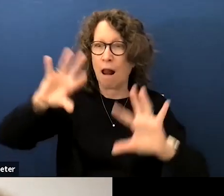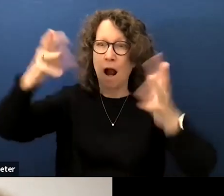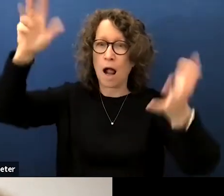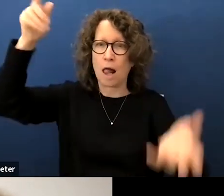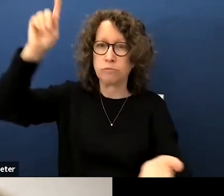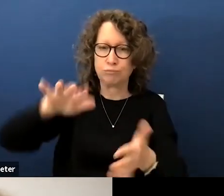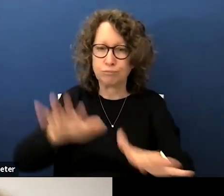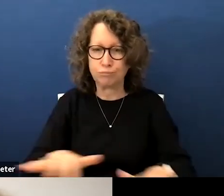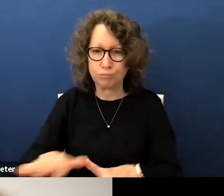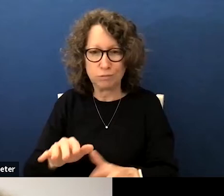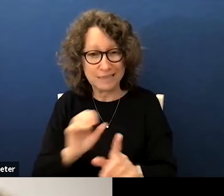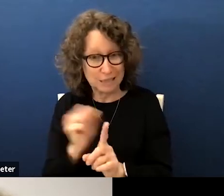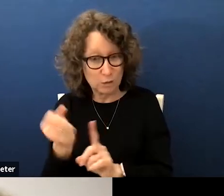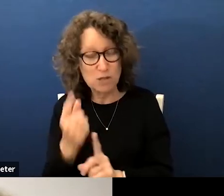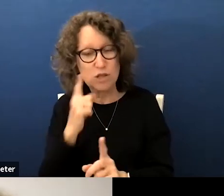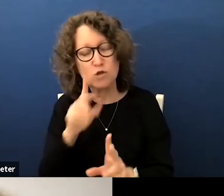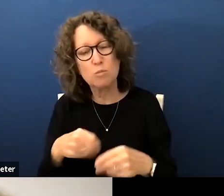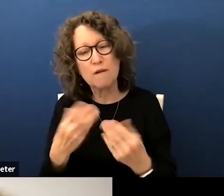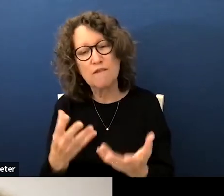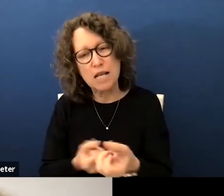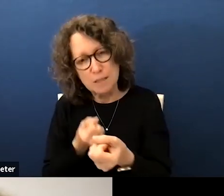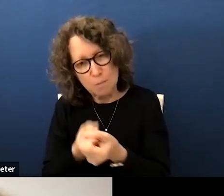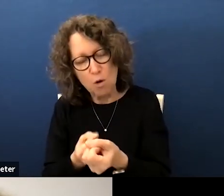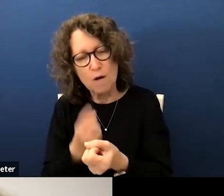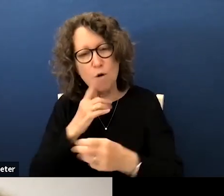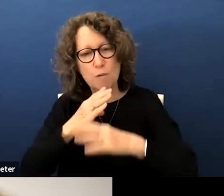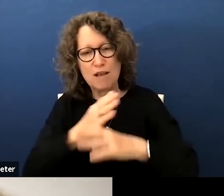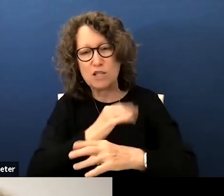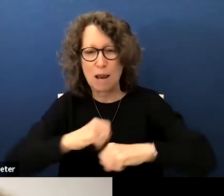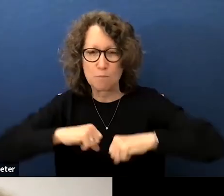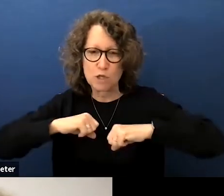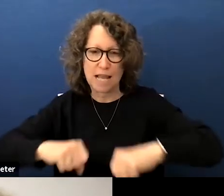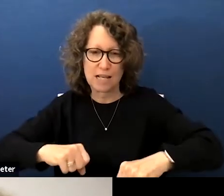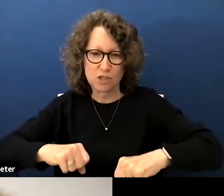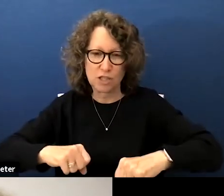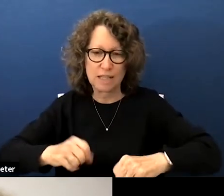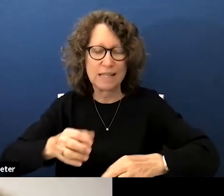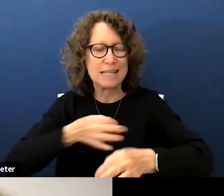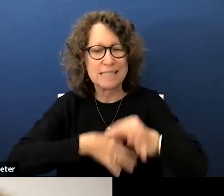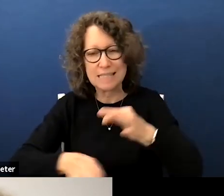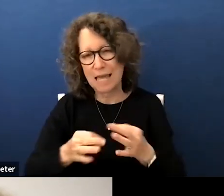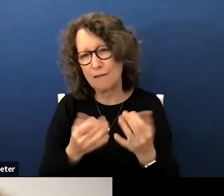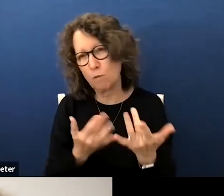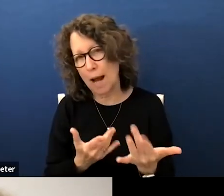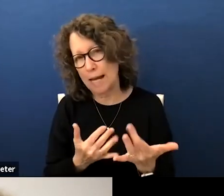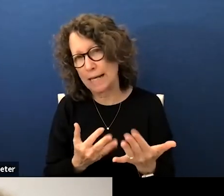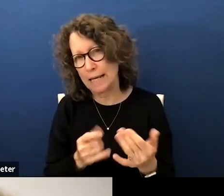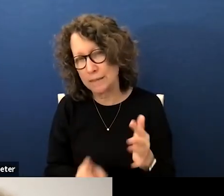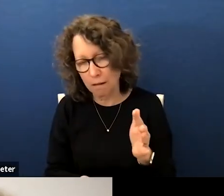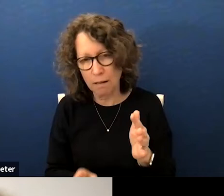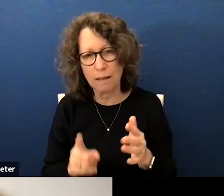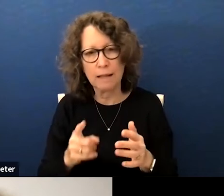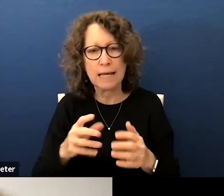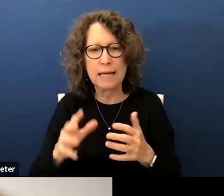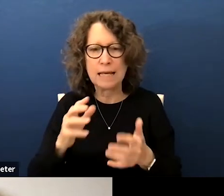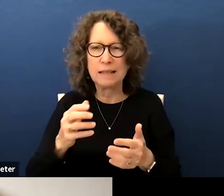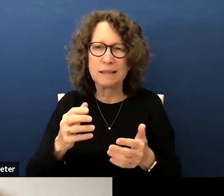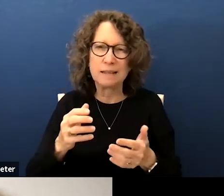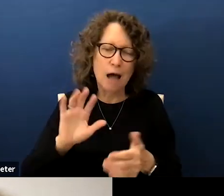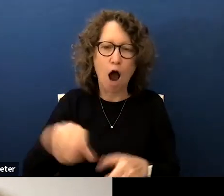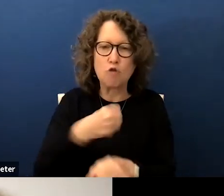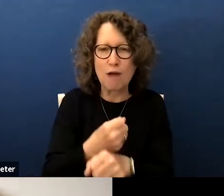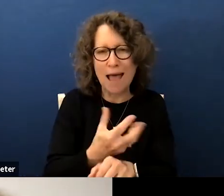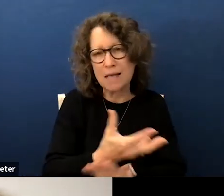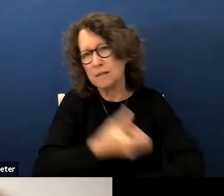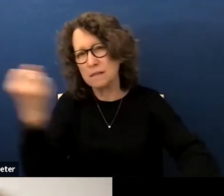to notice to provide the support for prevention and protection instead of waiting until difficult students can be removed by arrest